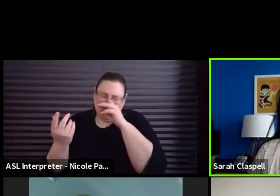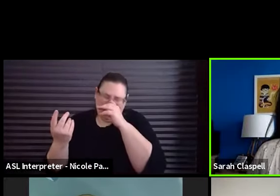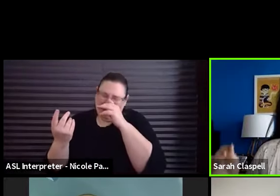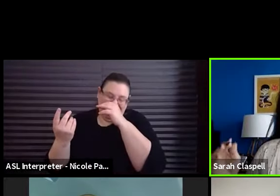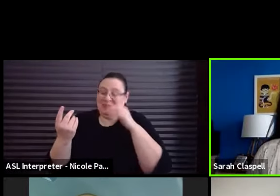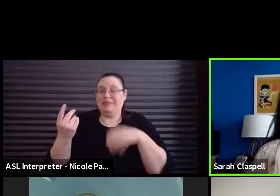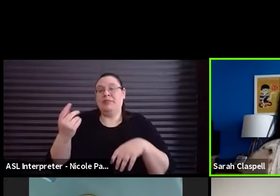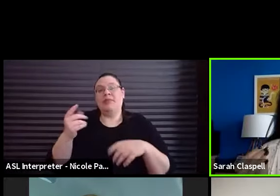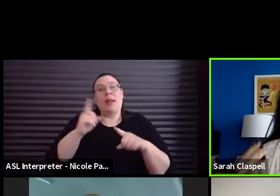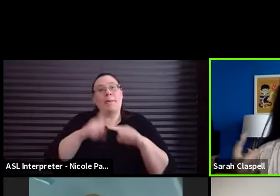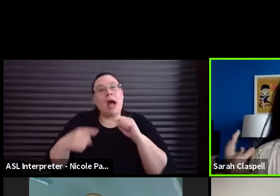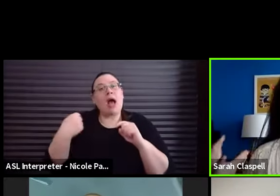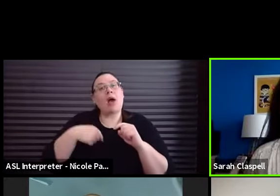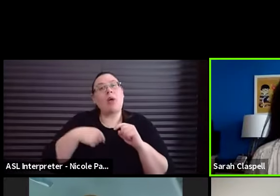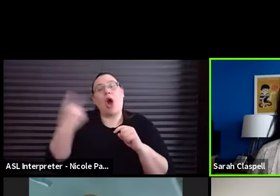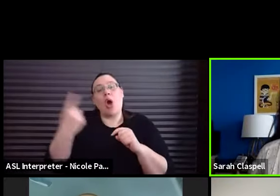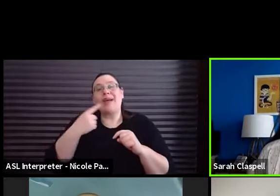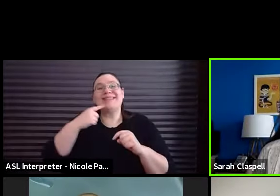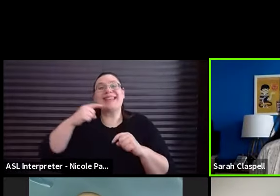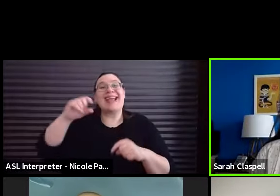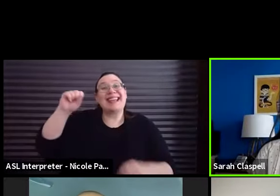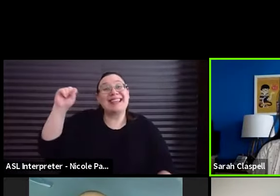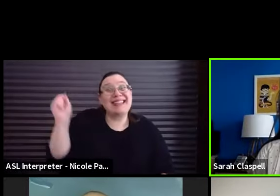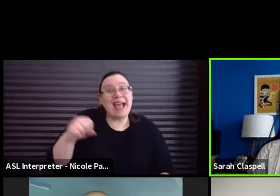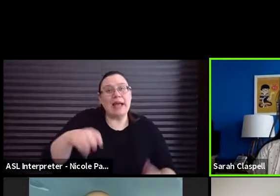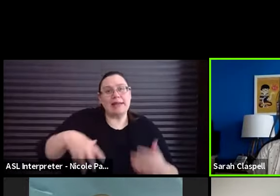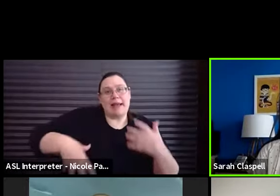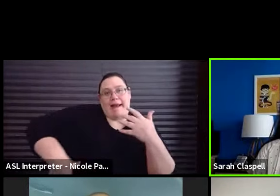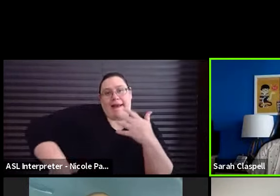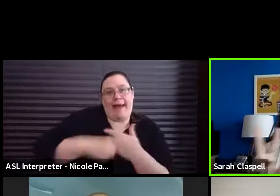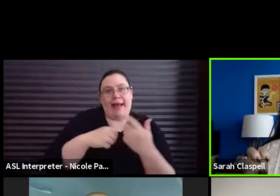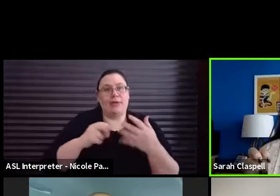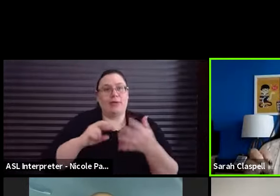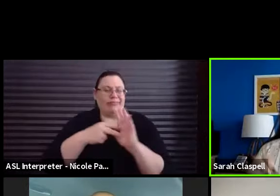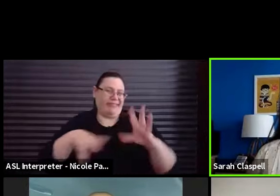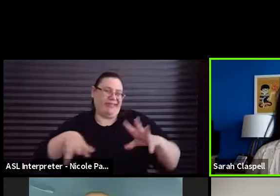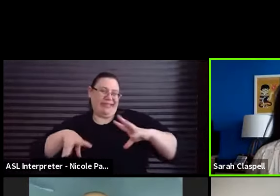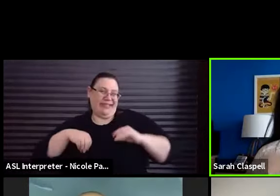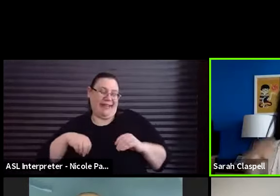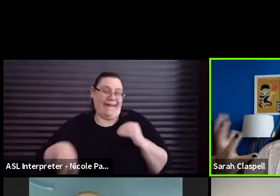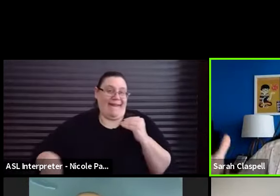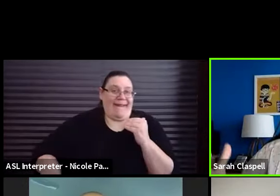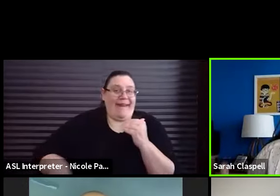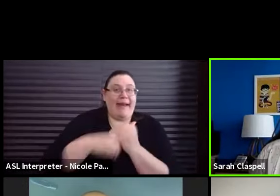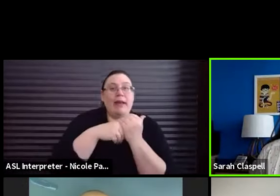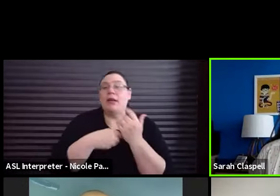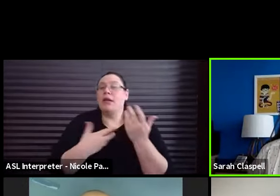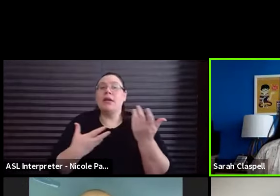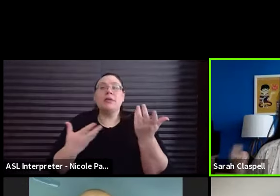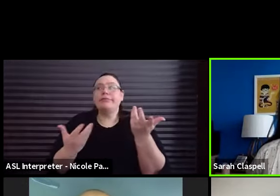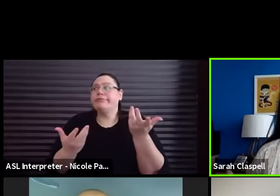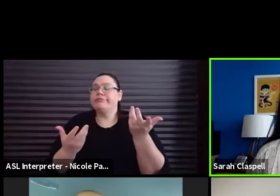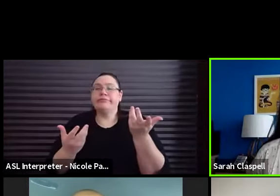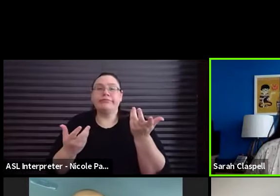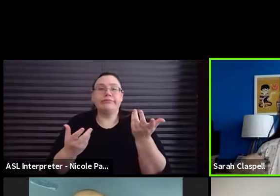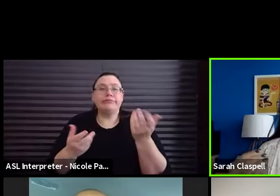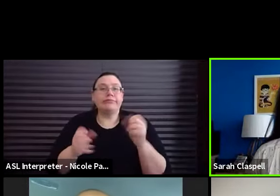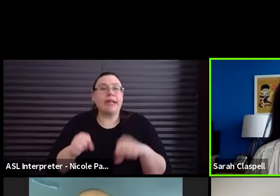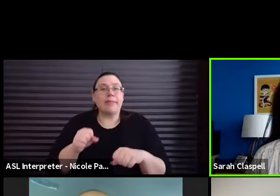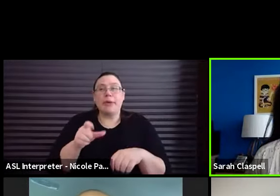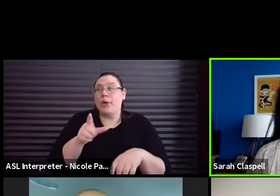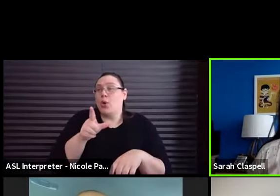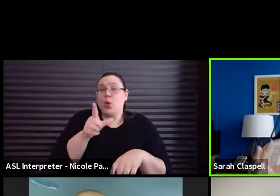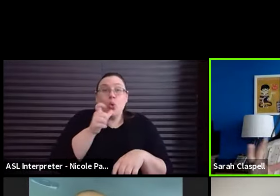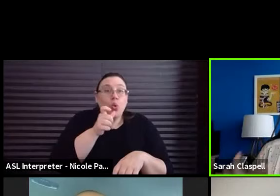But we're saying yes. And we're adding to it with our, and we can add our, who, who are we?